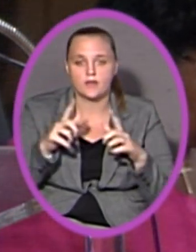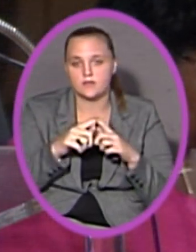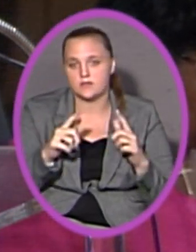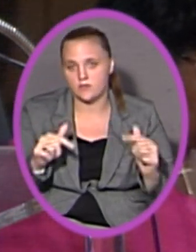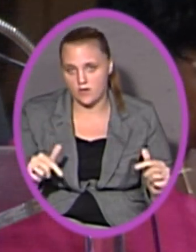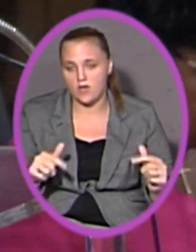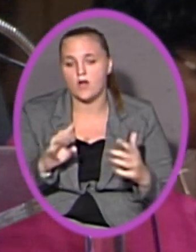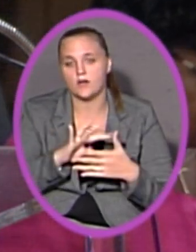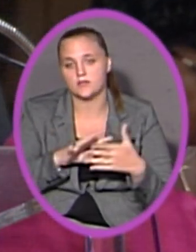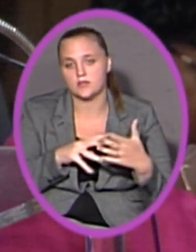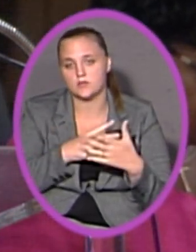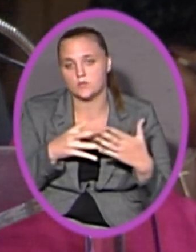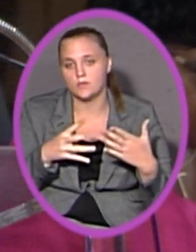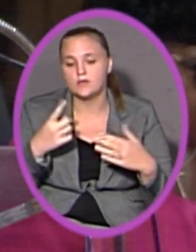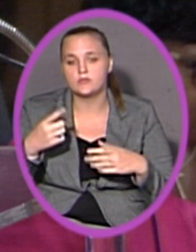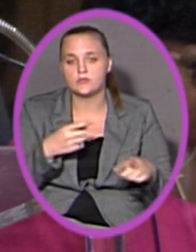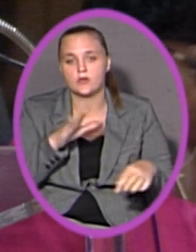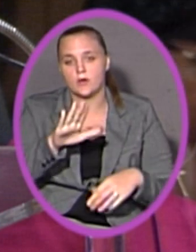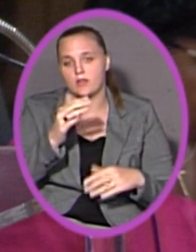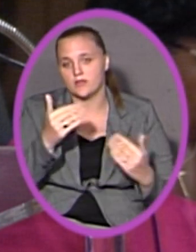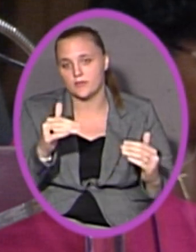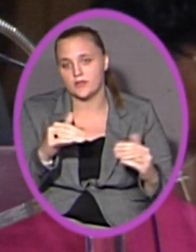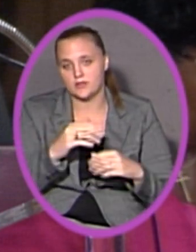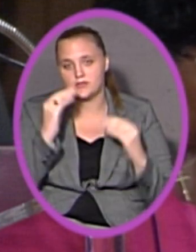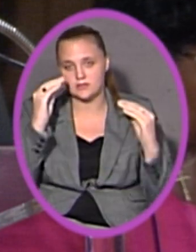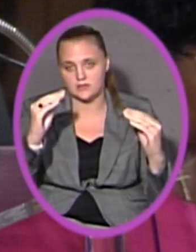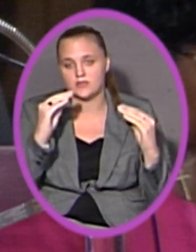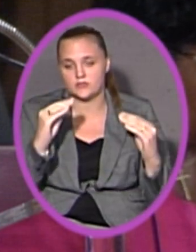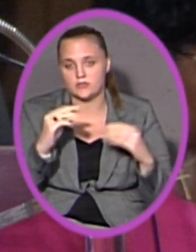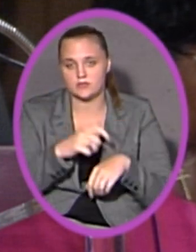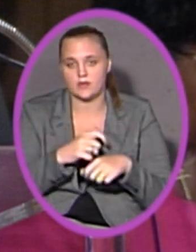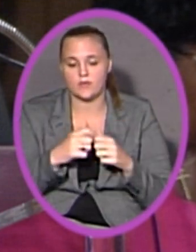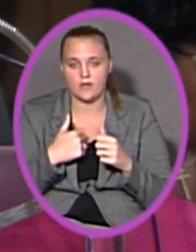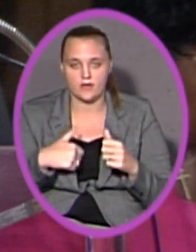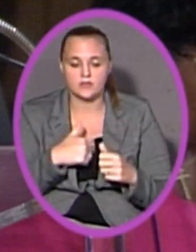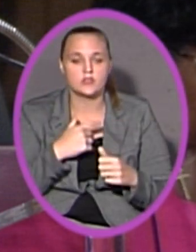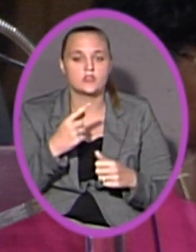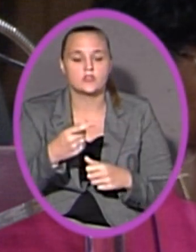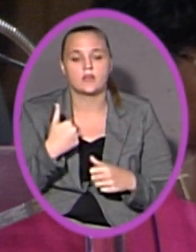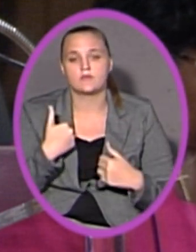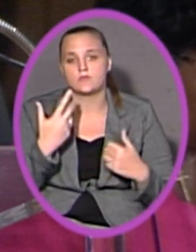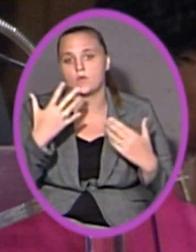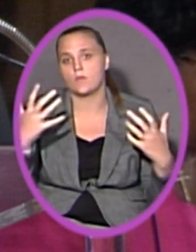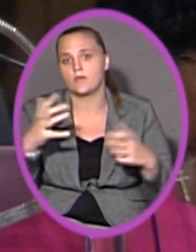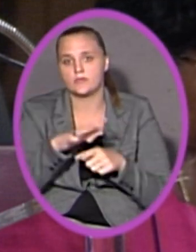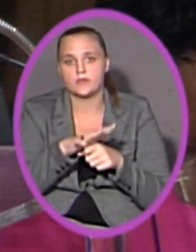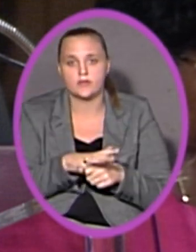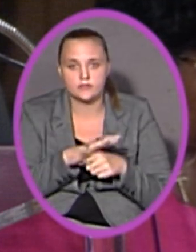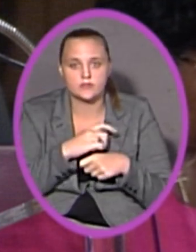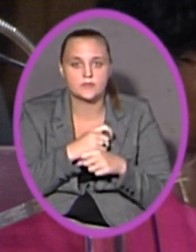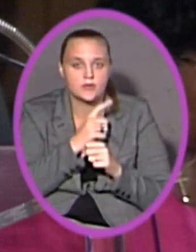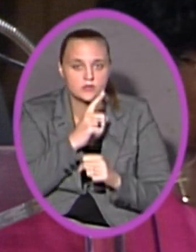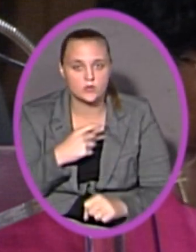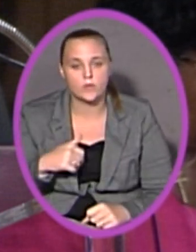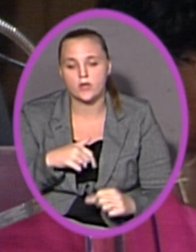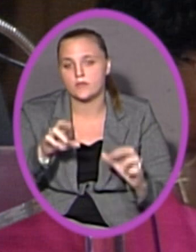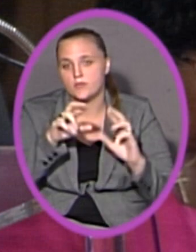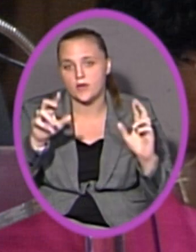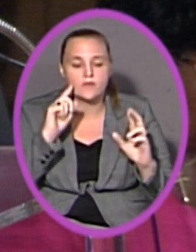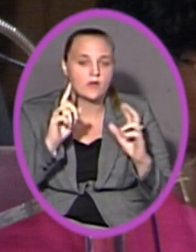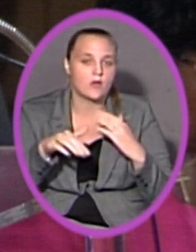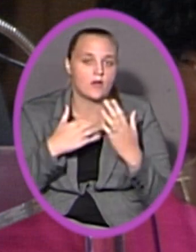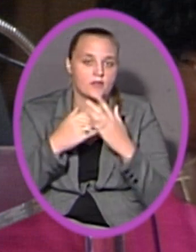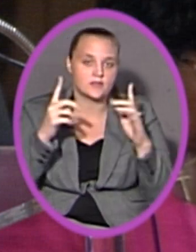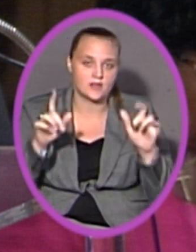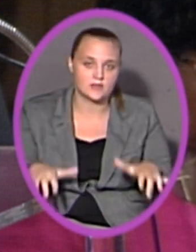are scheduled during her very limited teaching time with us. She is under so much pressure to make sure we are prepared for all the assessments